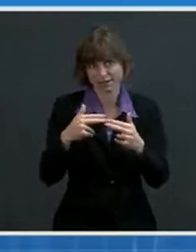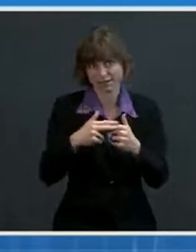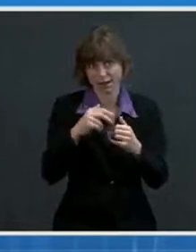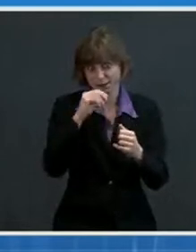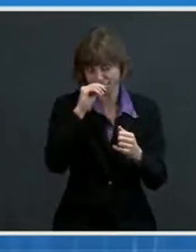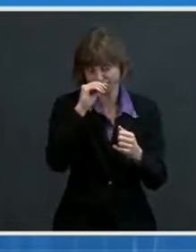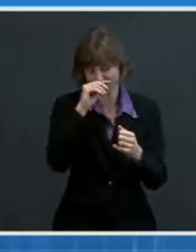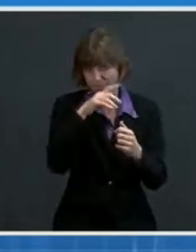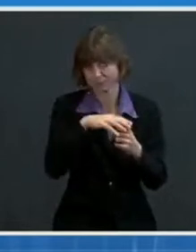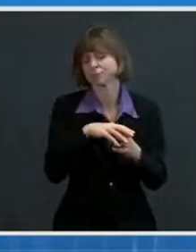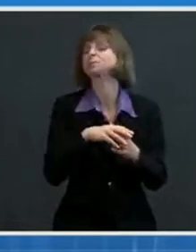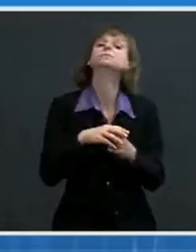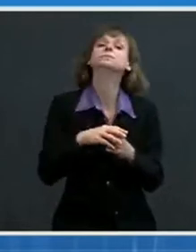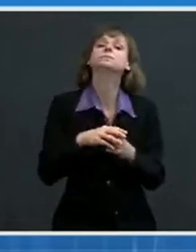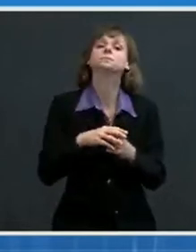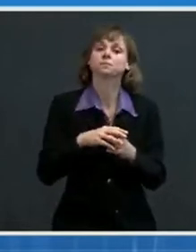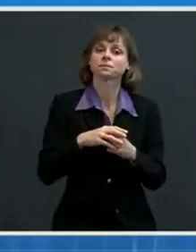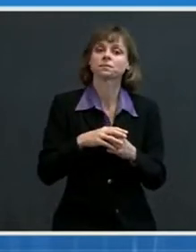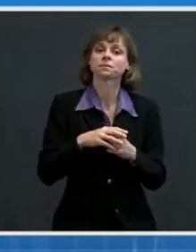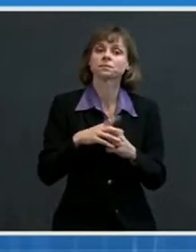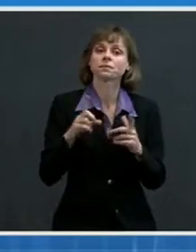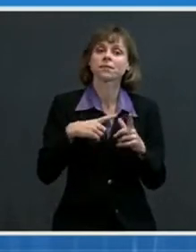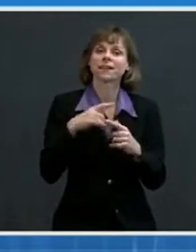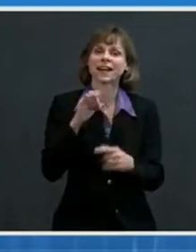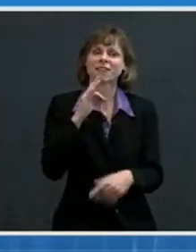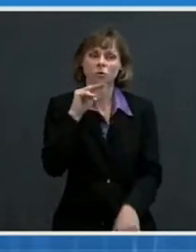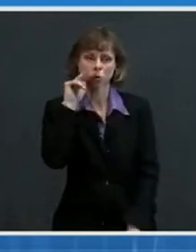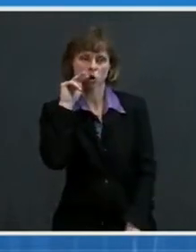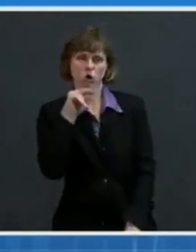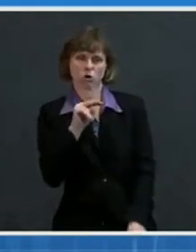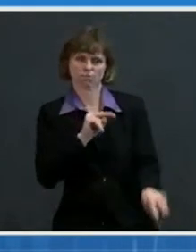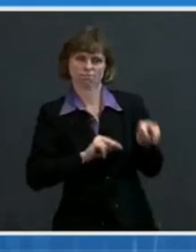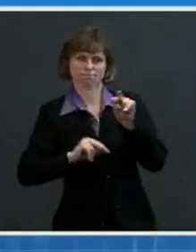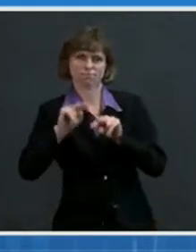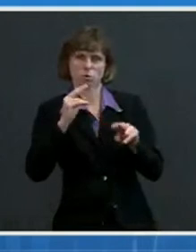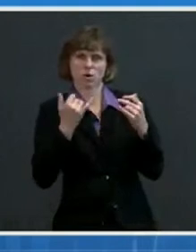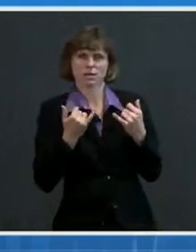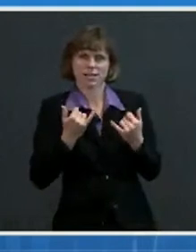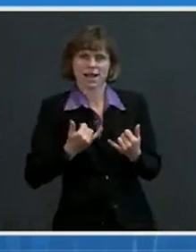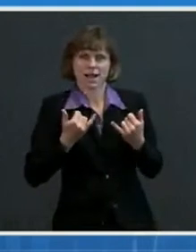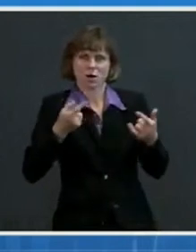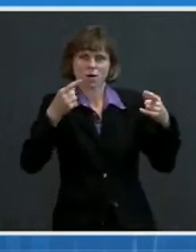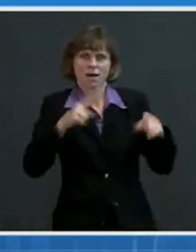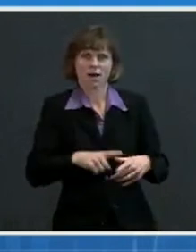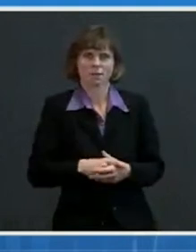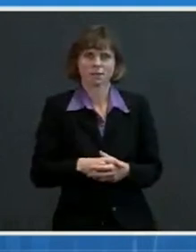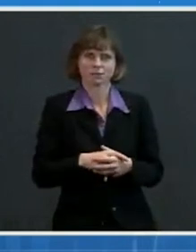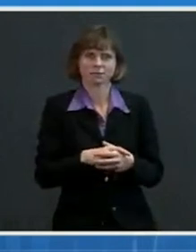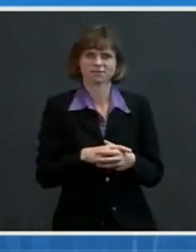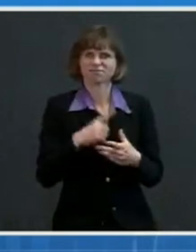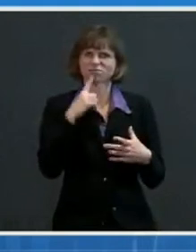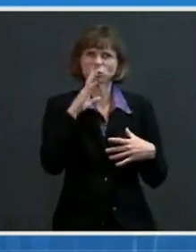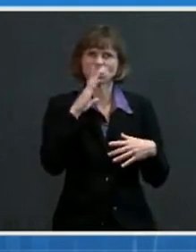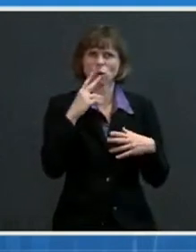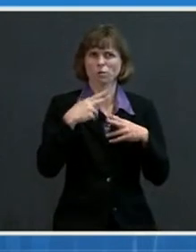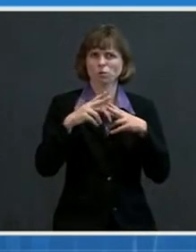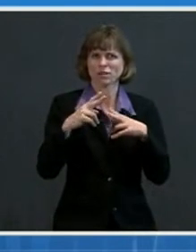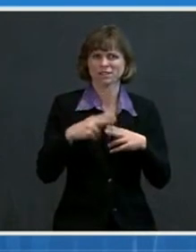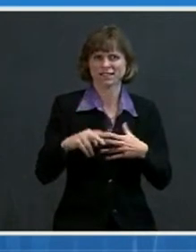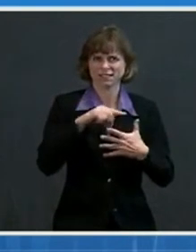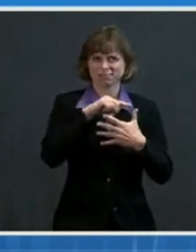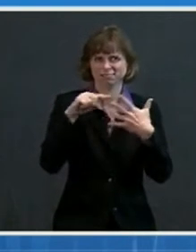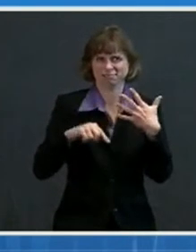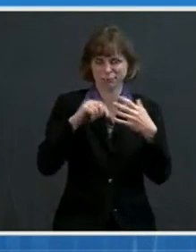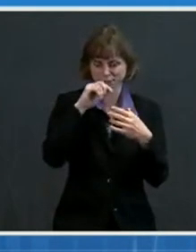And then, if you look at what's been going on right now, and take each of these very briefly, there are early